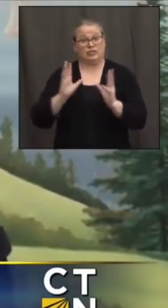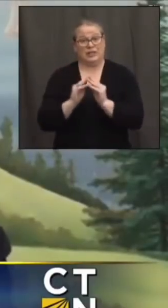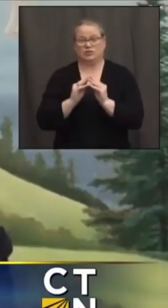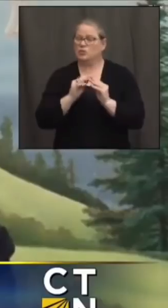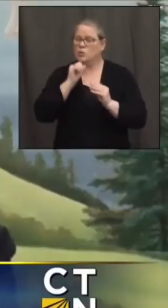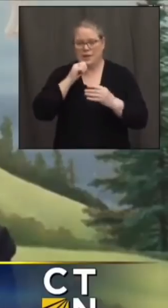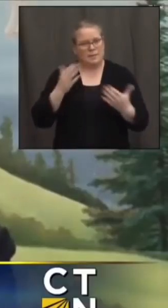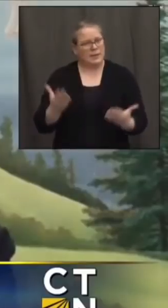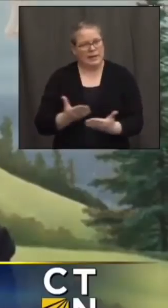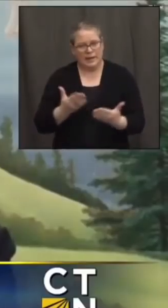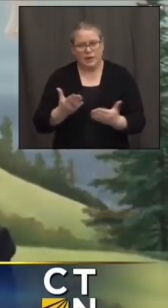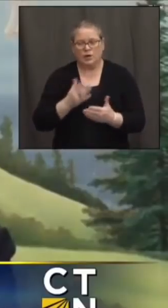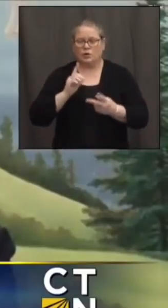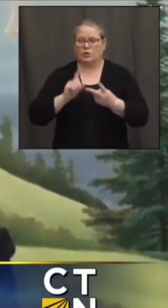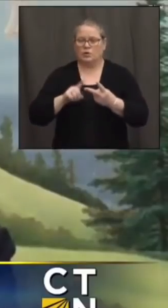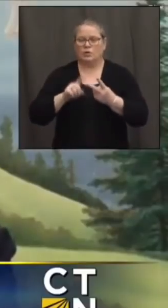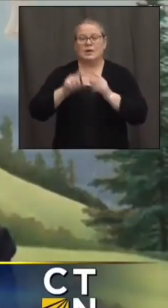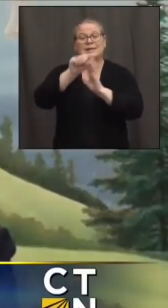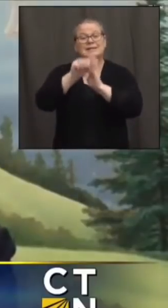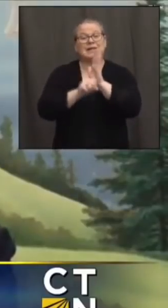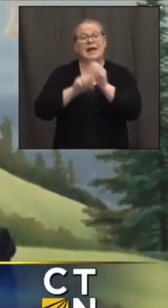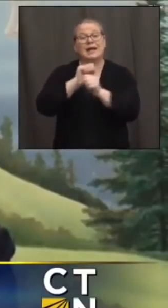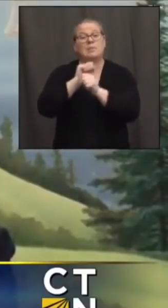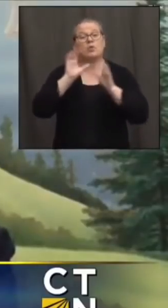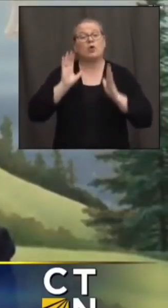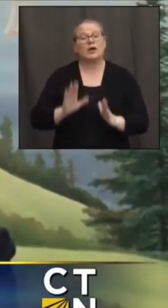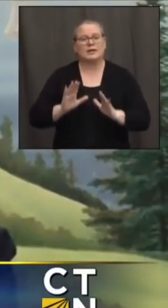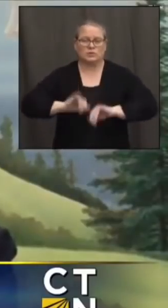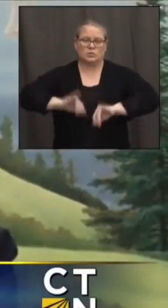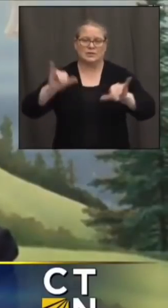just to bring down the density of people in and around the capitol